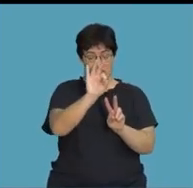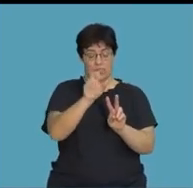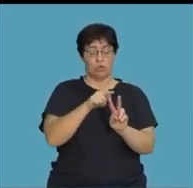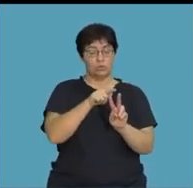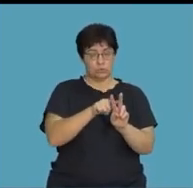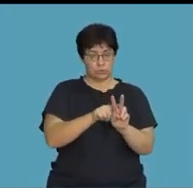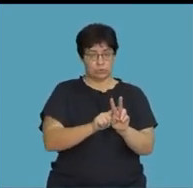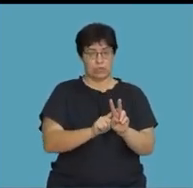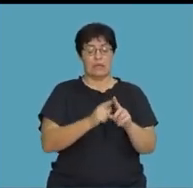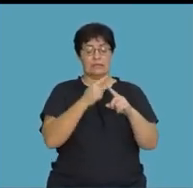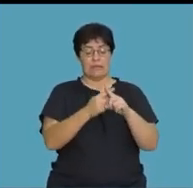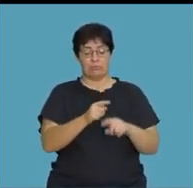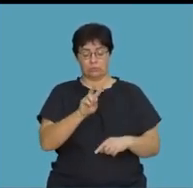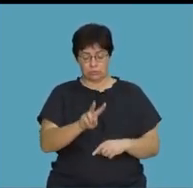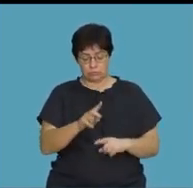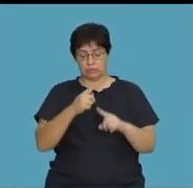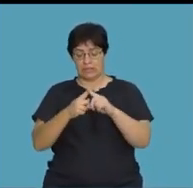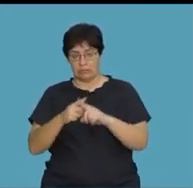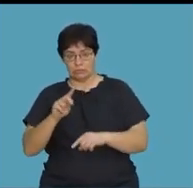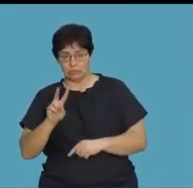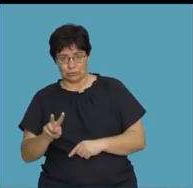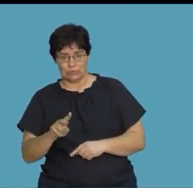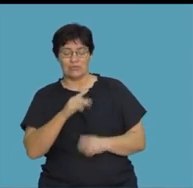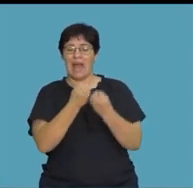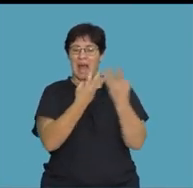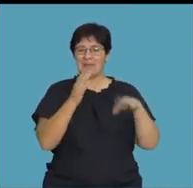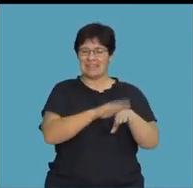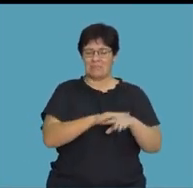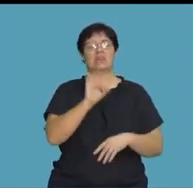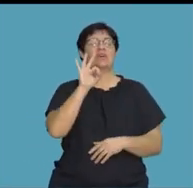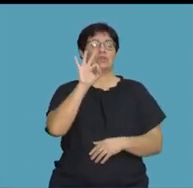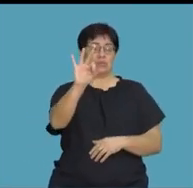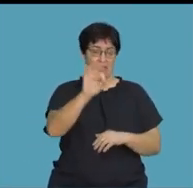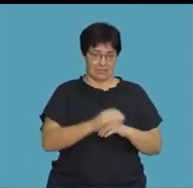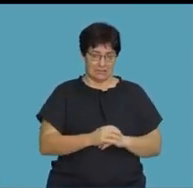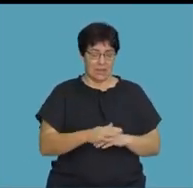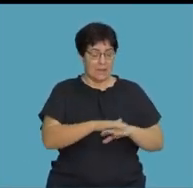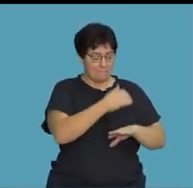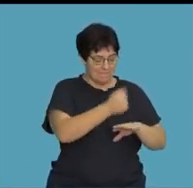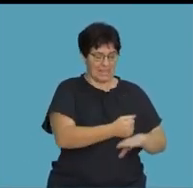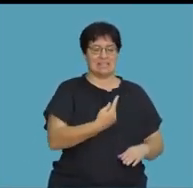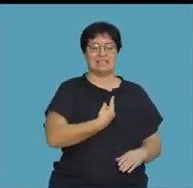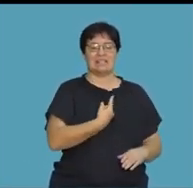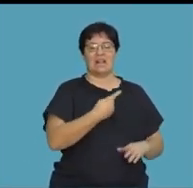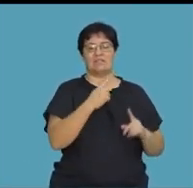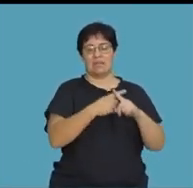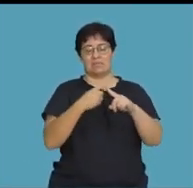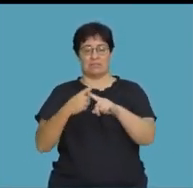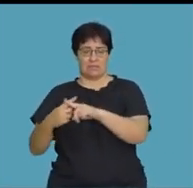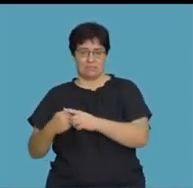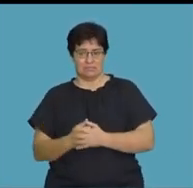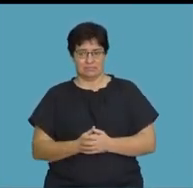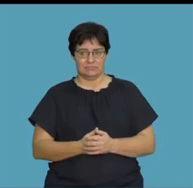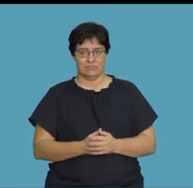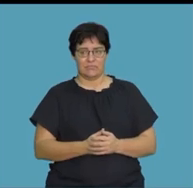2 will then be my base, and the 3 will be how many times I'm going to multiply the base by itself. So since